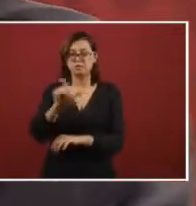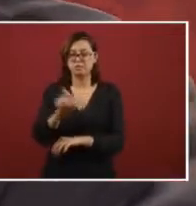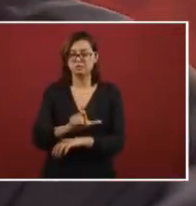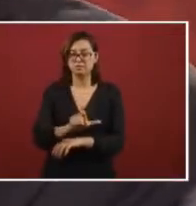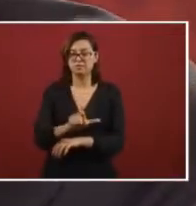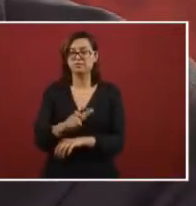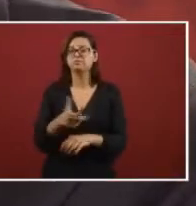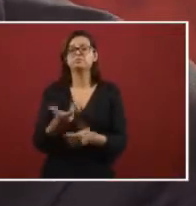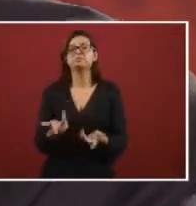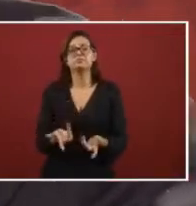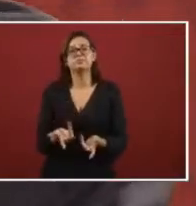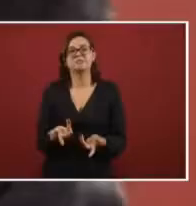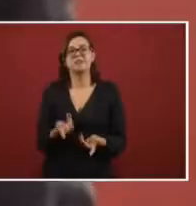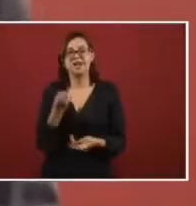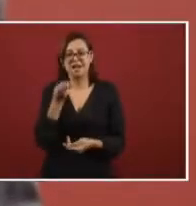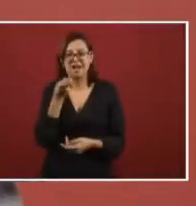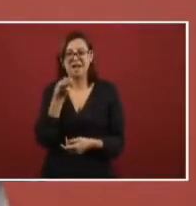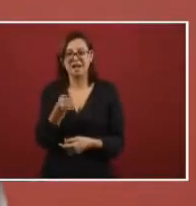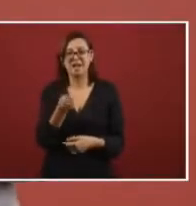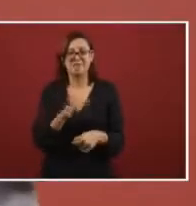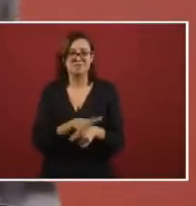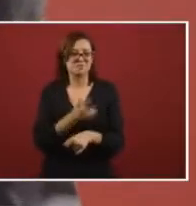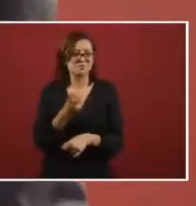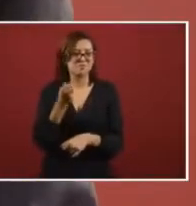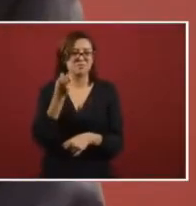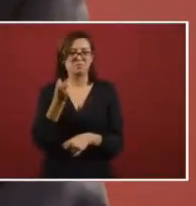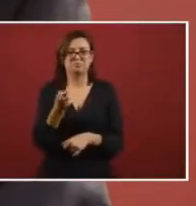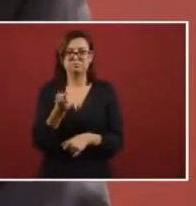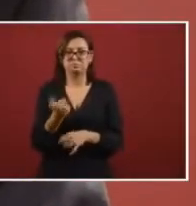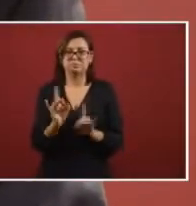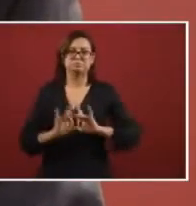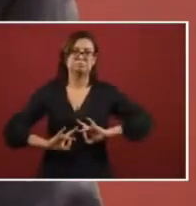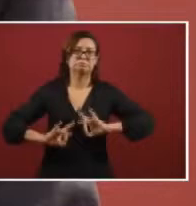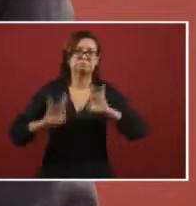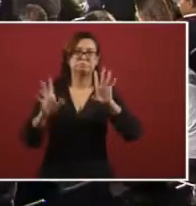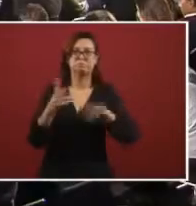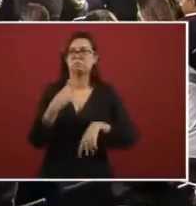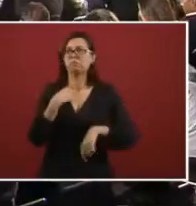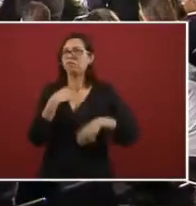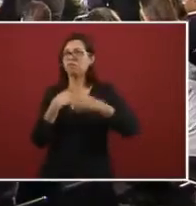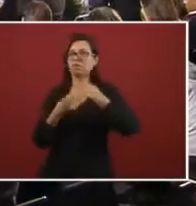So therefore, they cannot resist this crisis